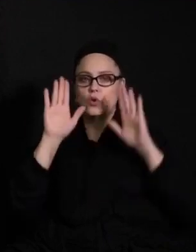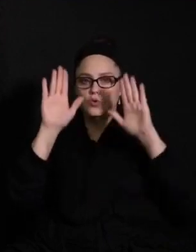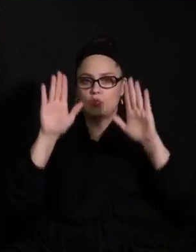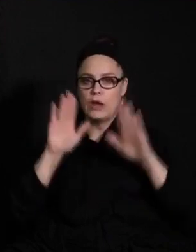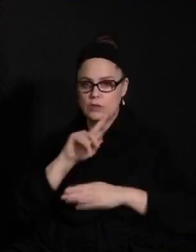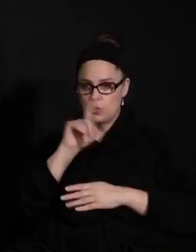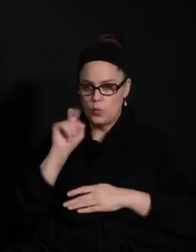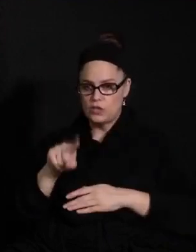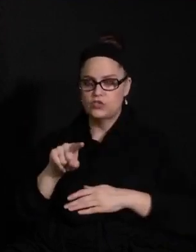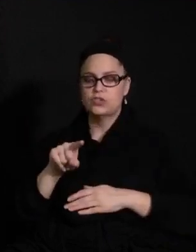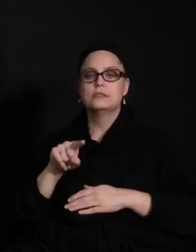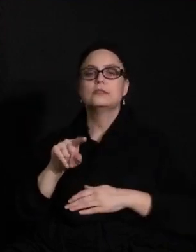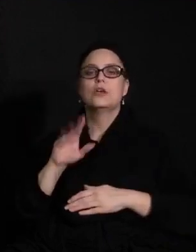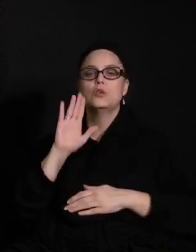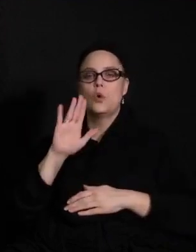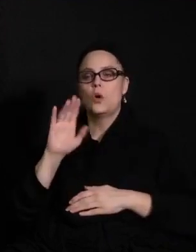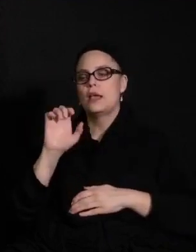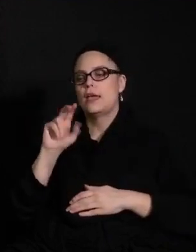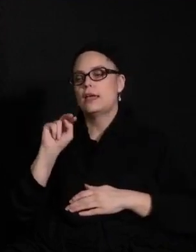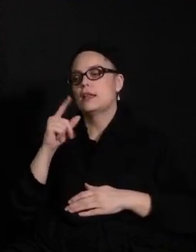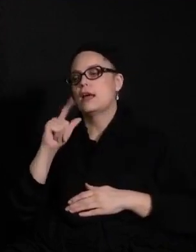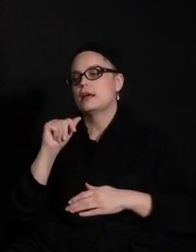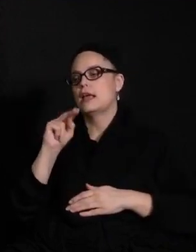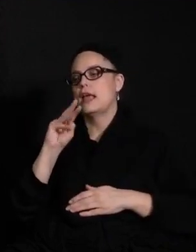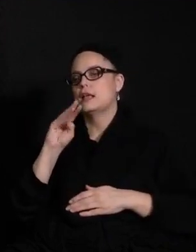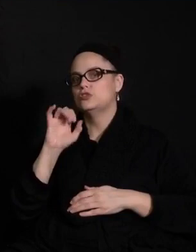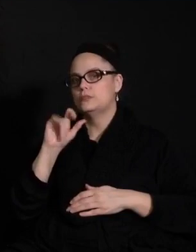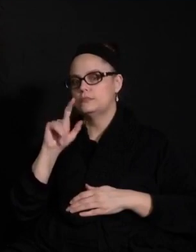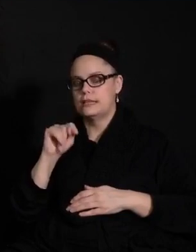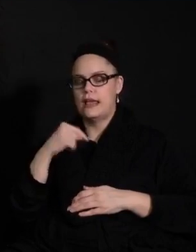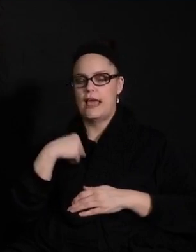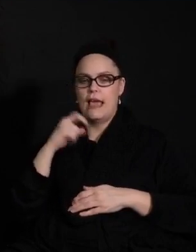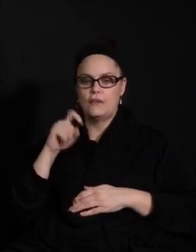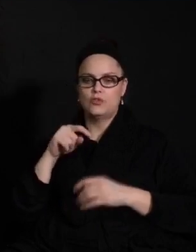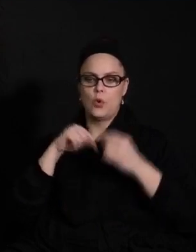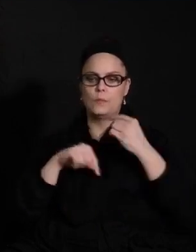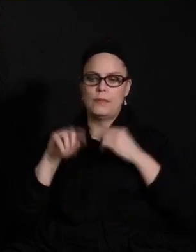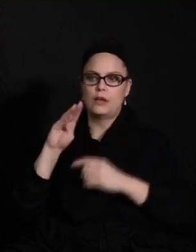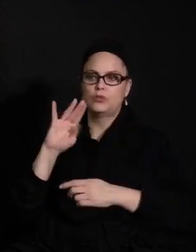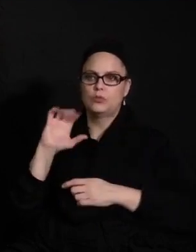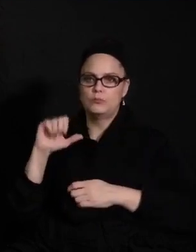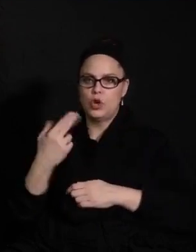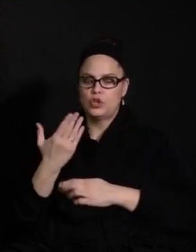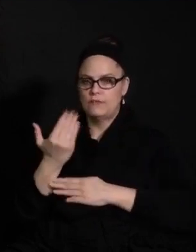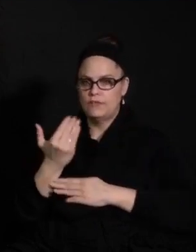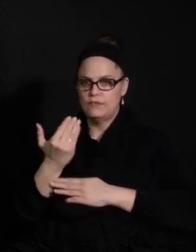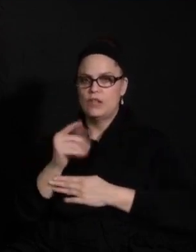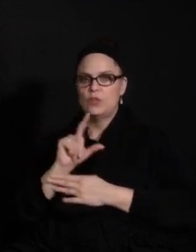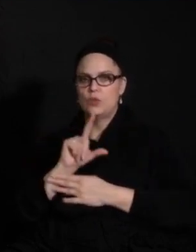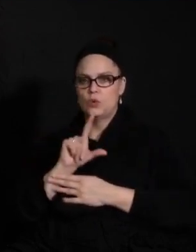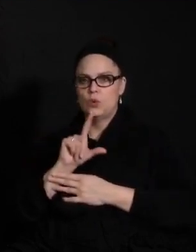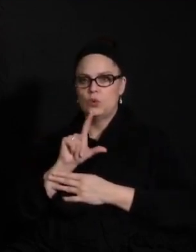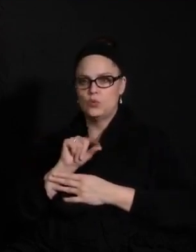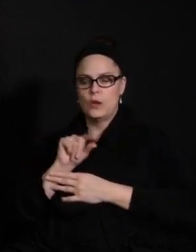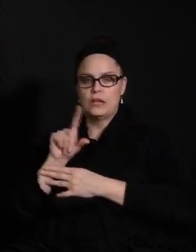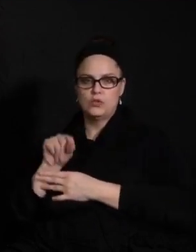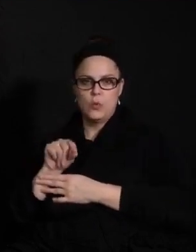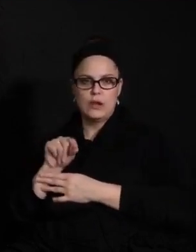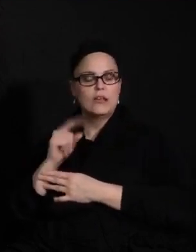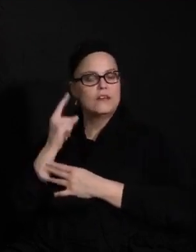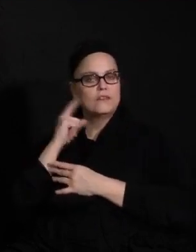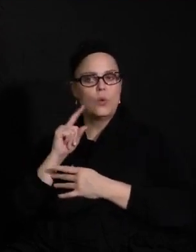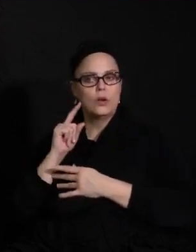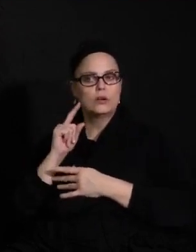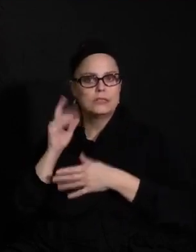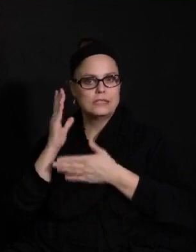the engagement. You know, I have to go back to March 15, 2020. For those of you who don't have a calendar